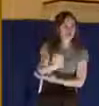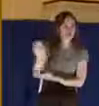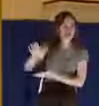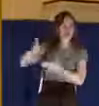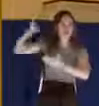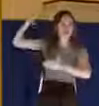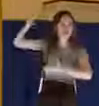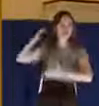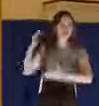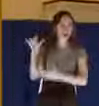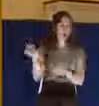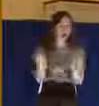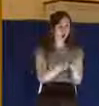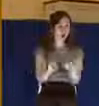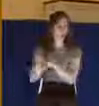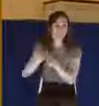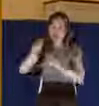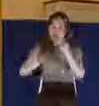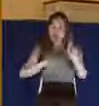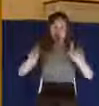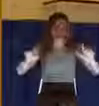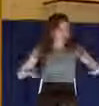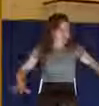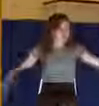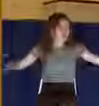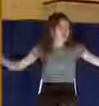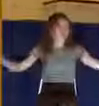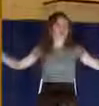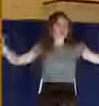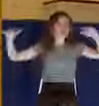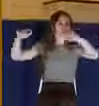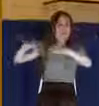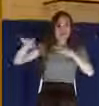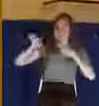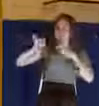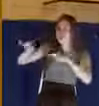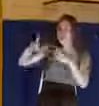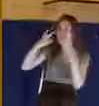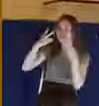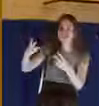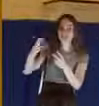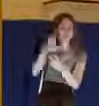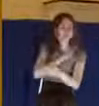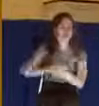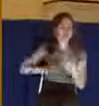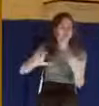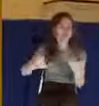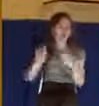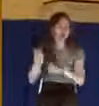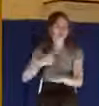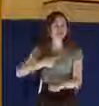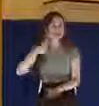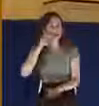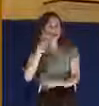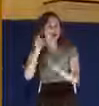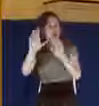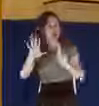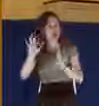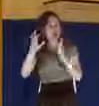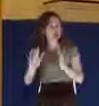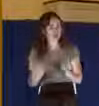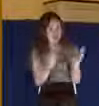this and see the crucifixion of Christ. I heard about a great preacher who was preparing a sermon